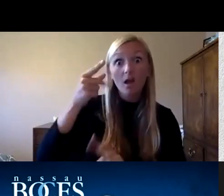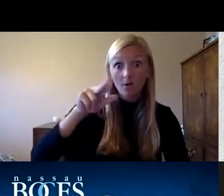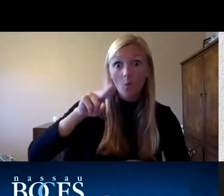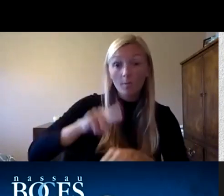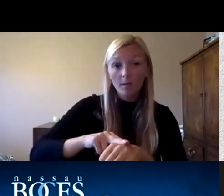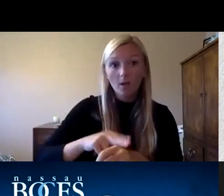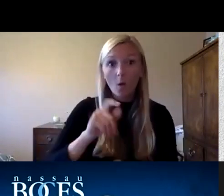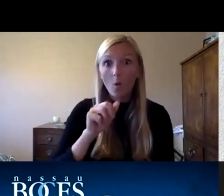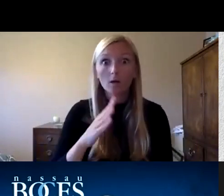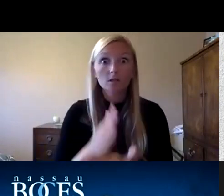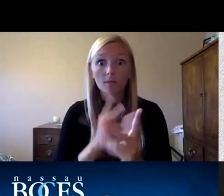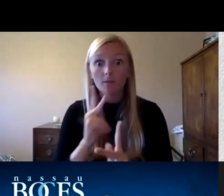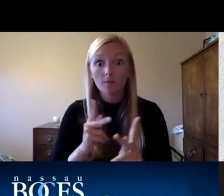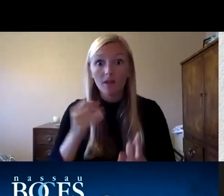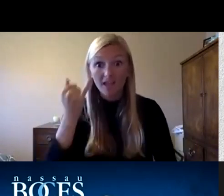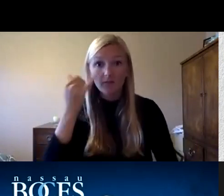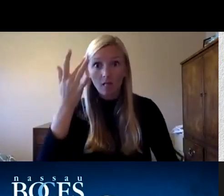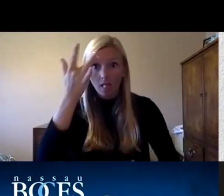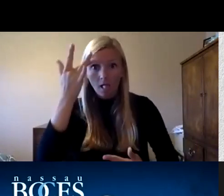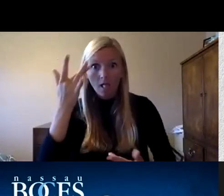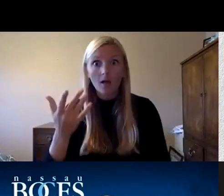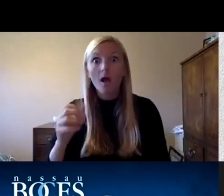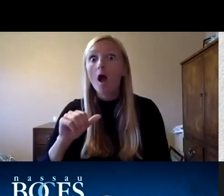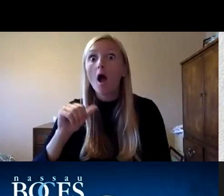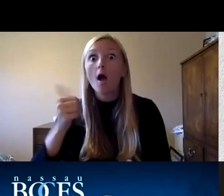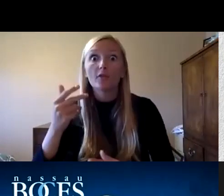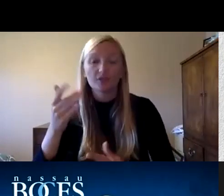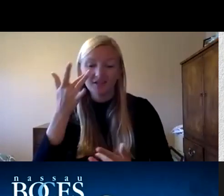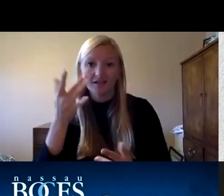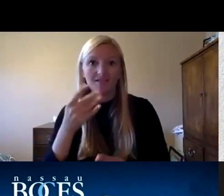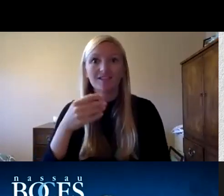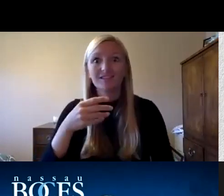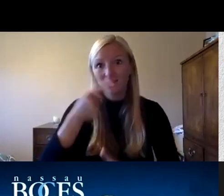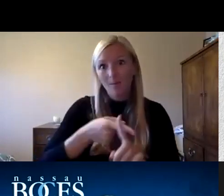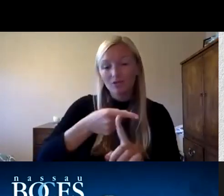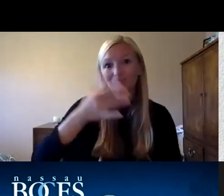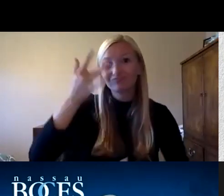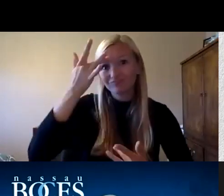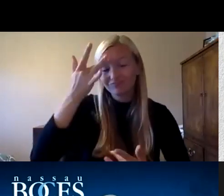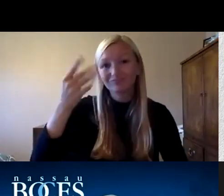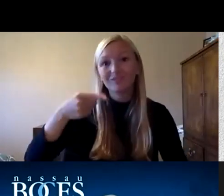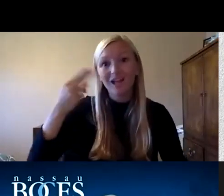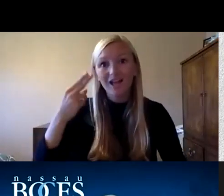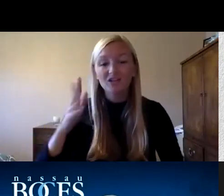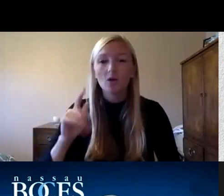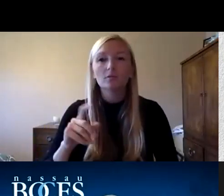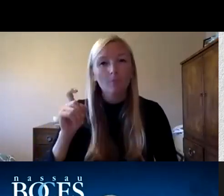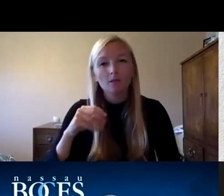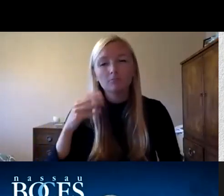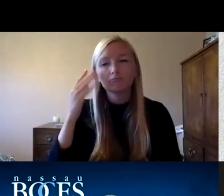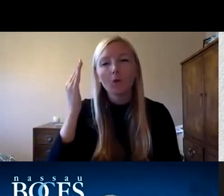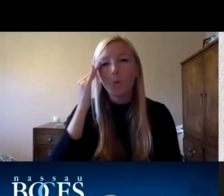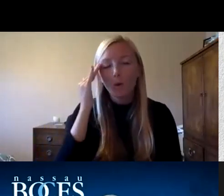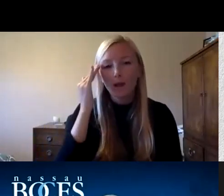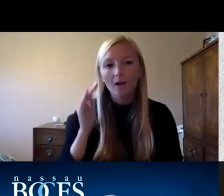who may have a ruptured appendix have a temperature but they're not infectious so we really have to be cognizant of what that's going to look like and and